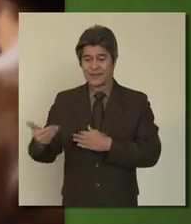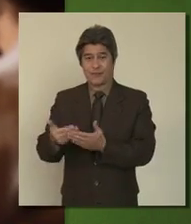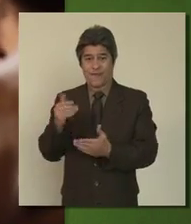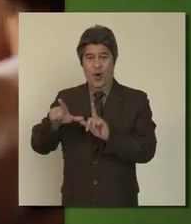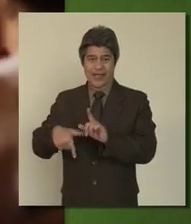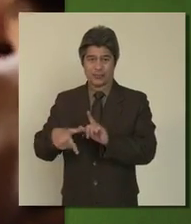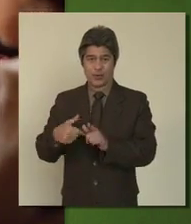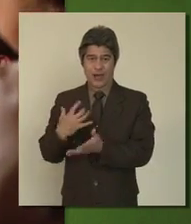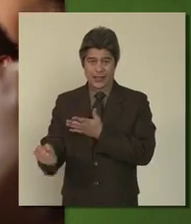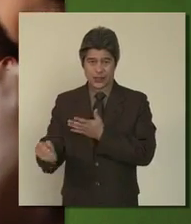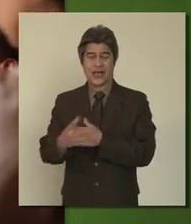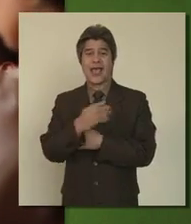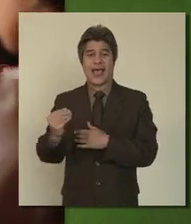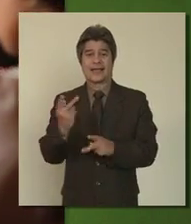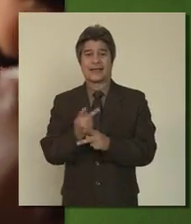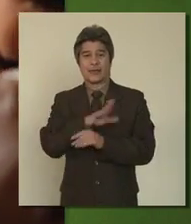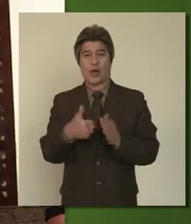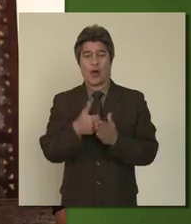and keeping contact information current.